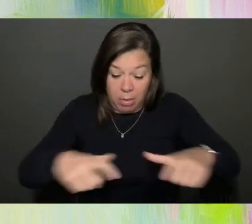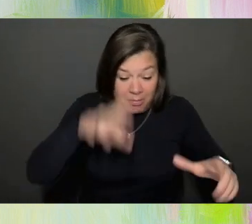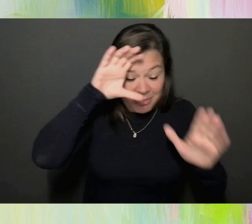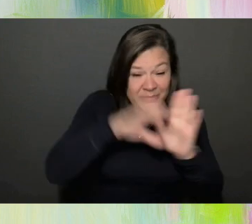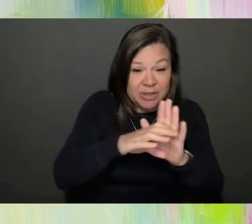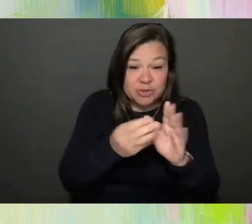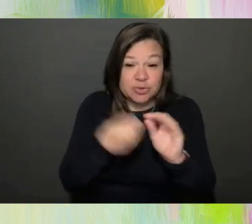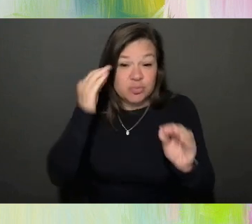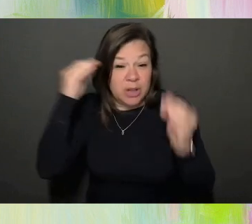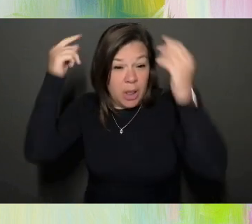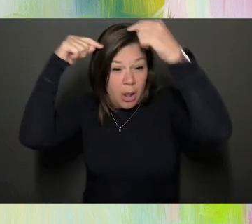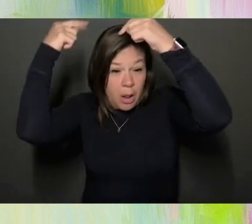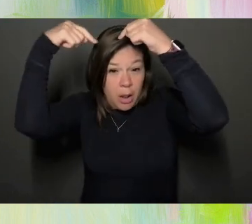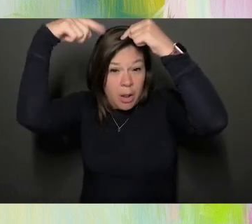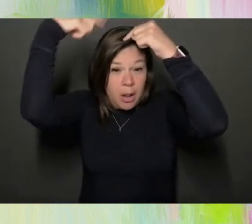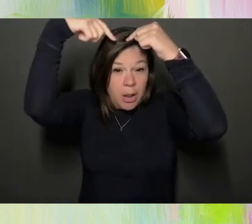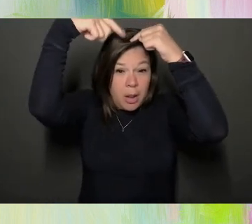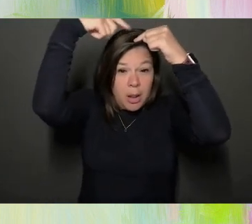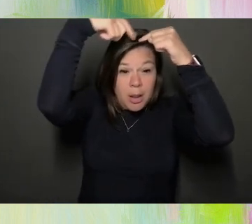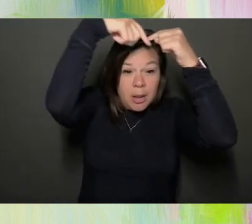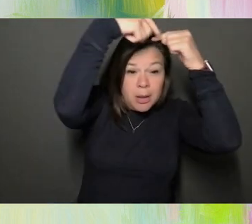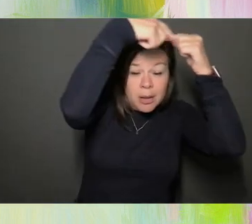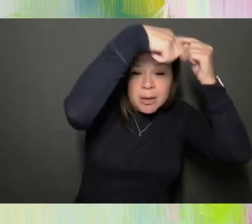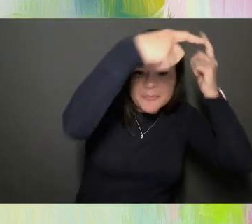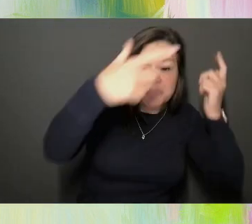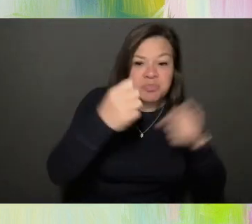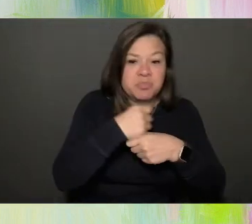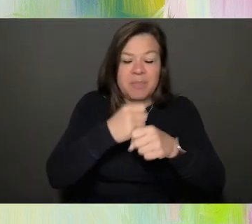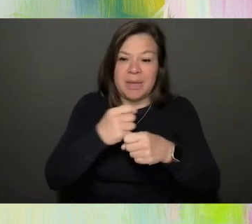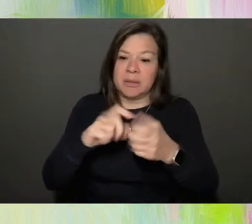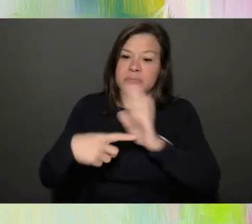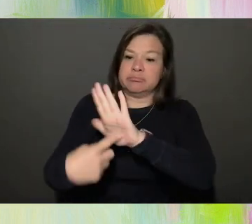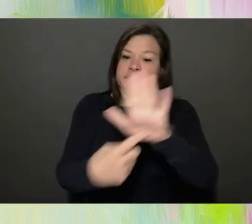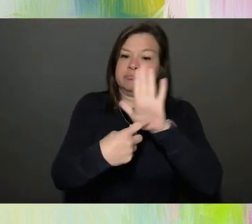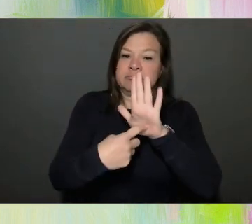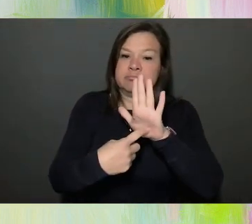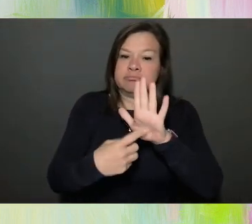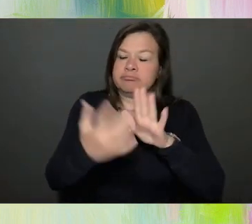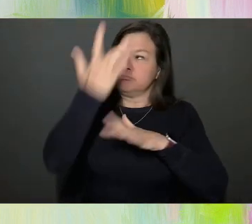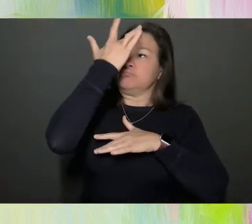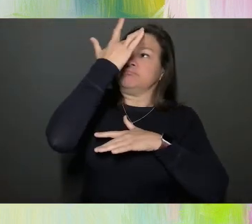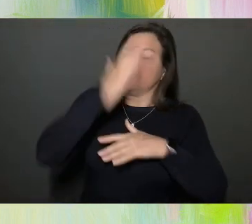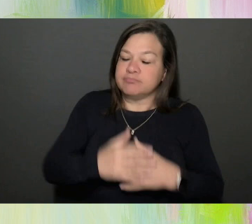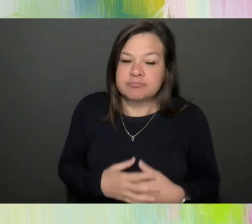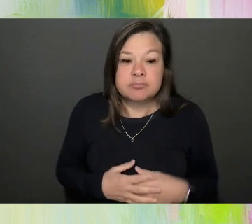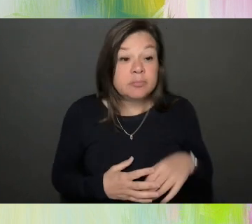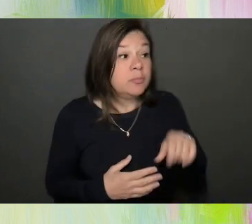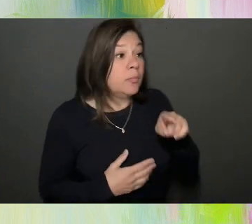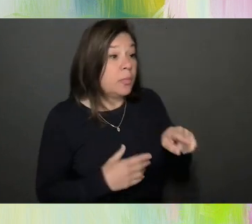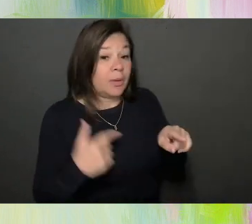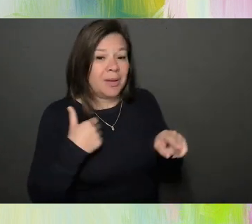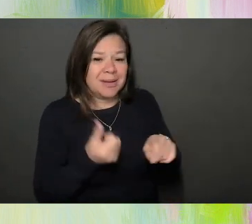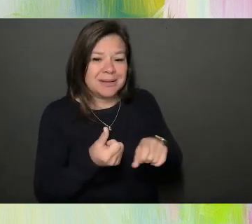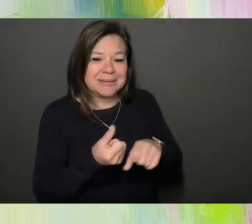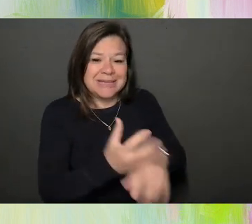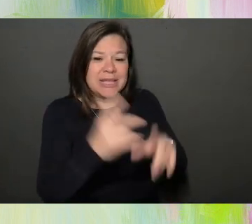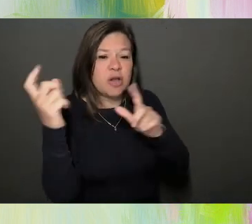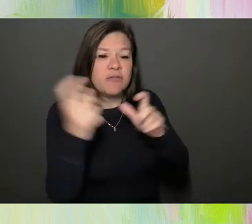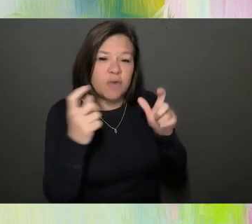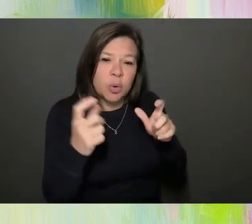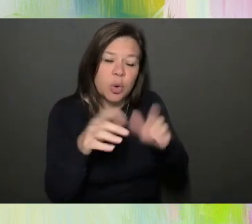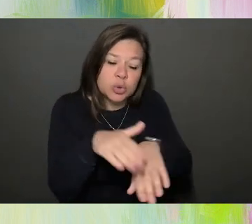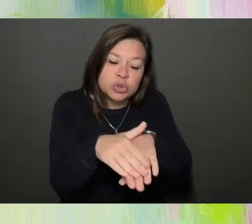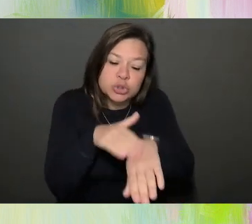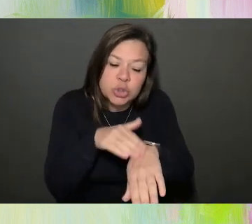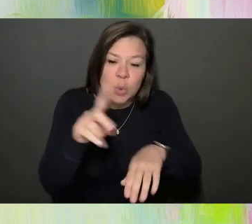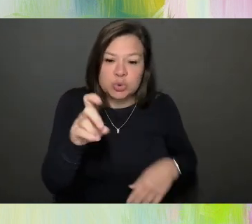and it really highlights it. Taking a photo slows someone down in that you have